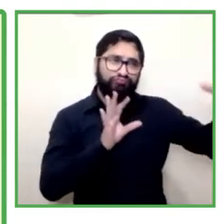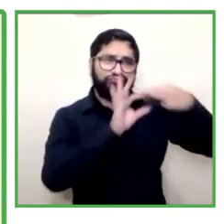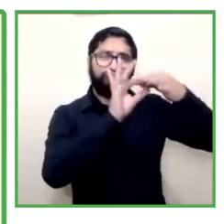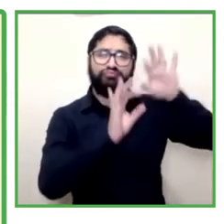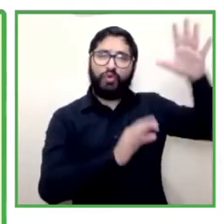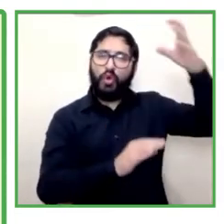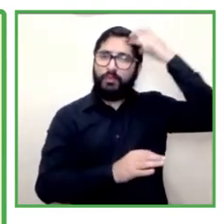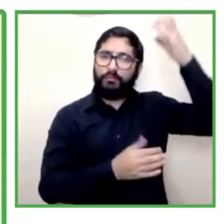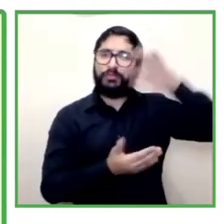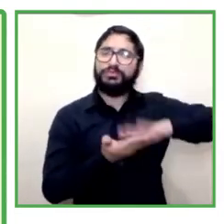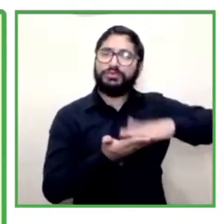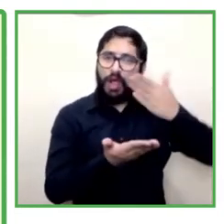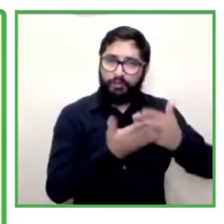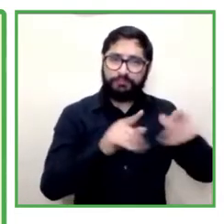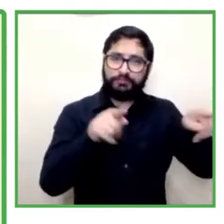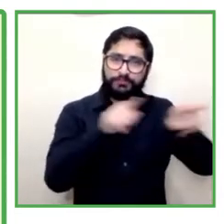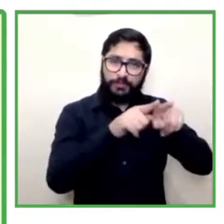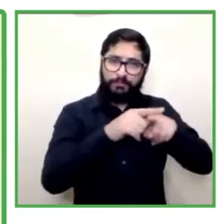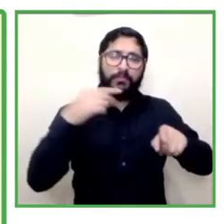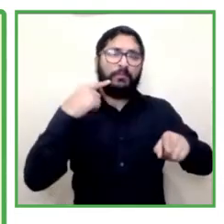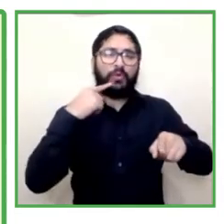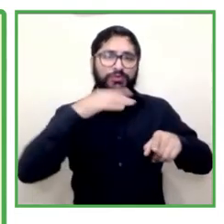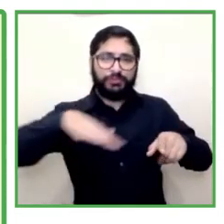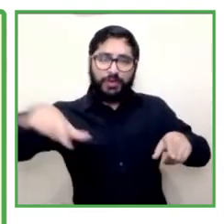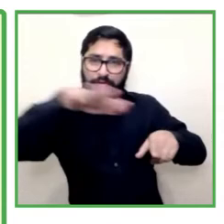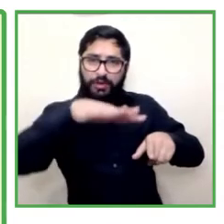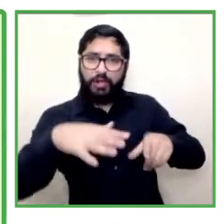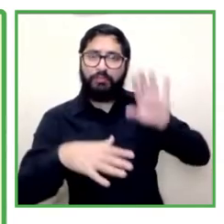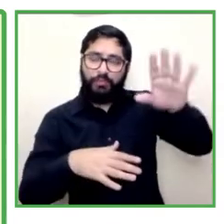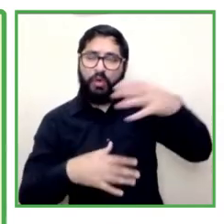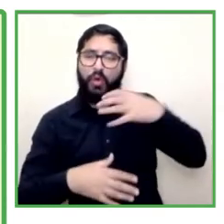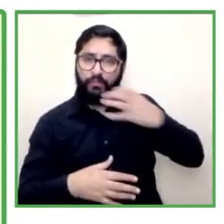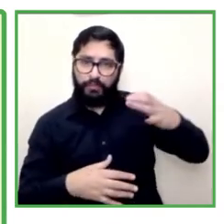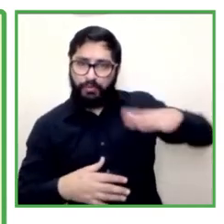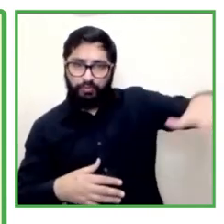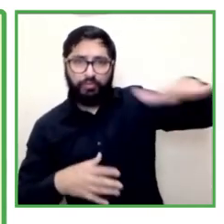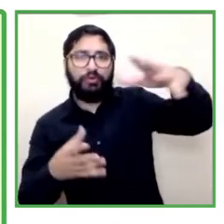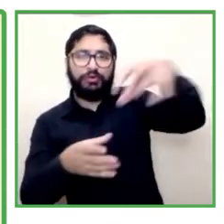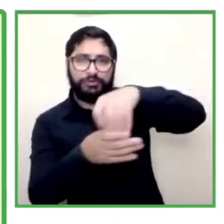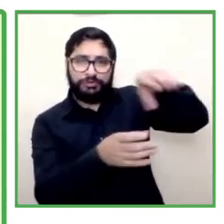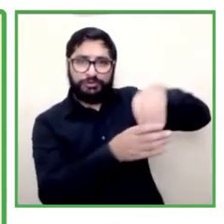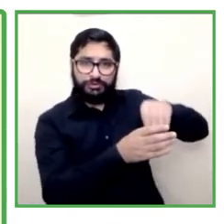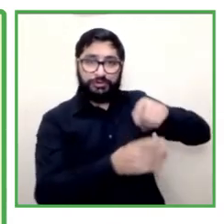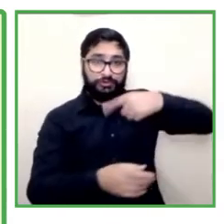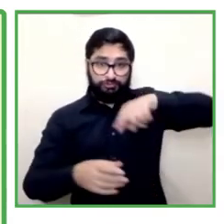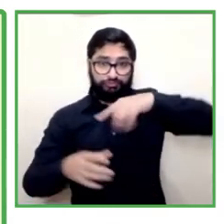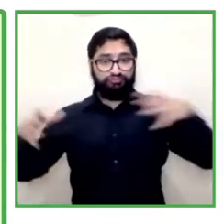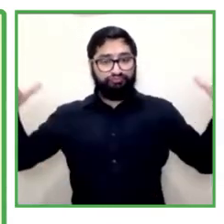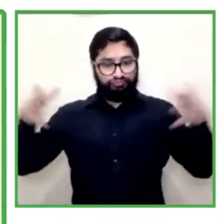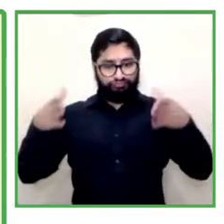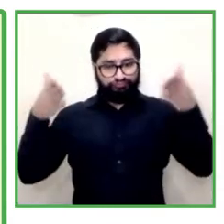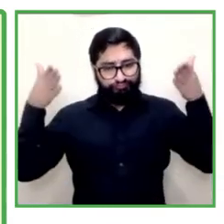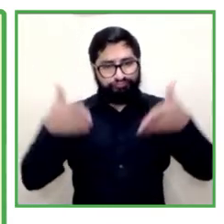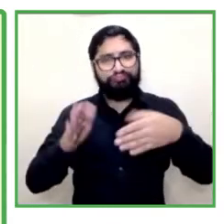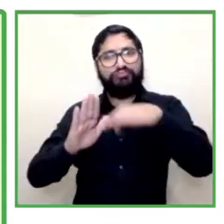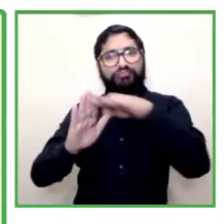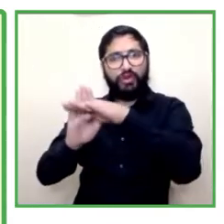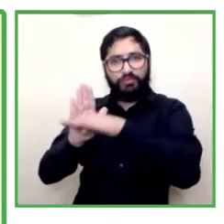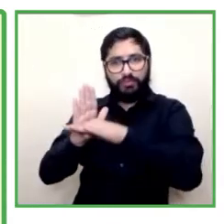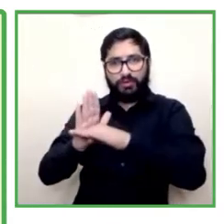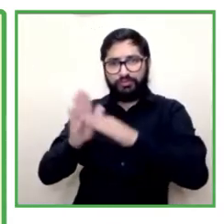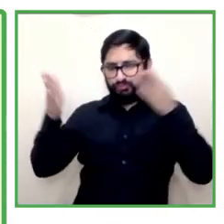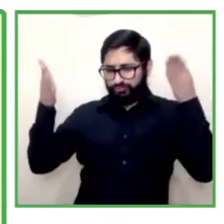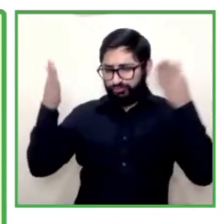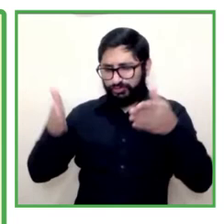our cooperative of work services the one that we represent our principles are very clear open and